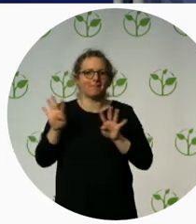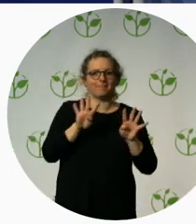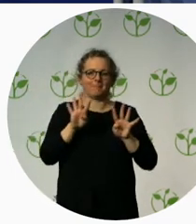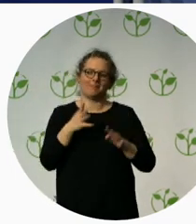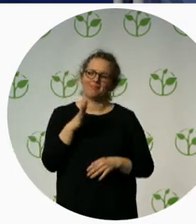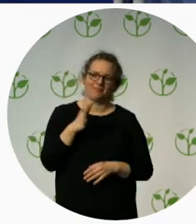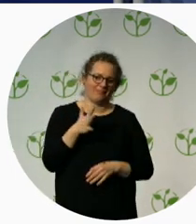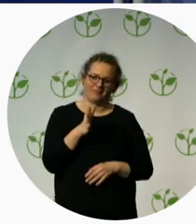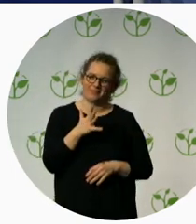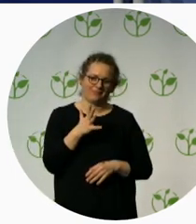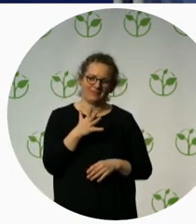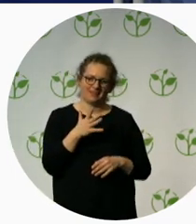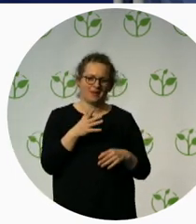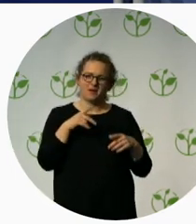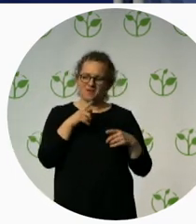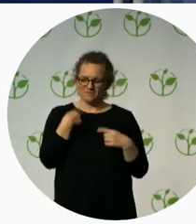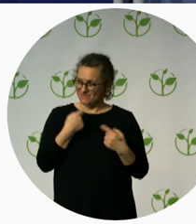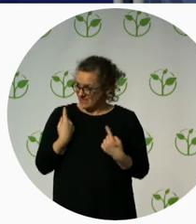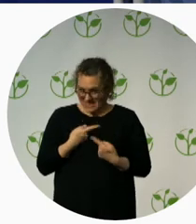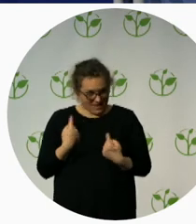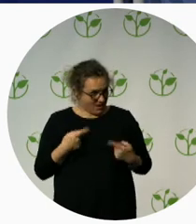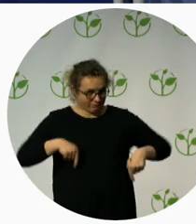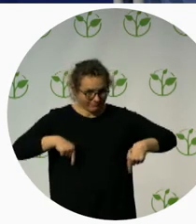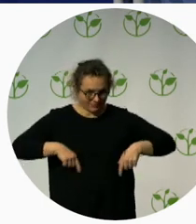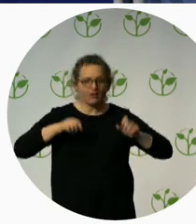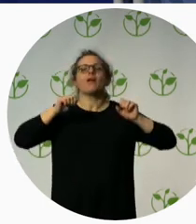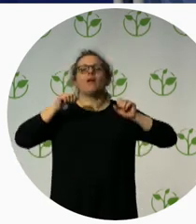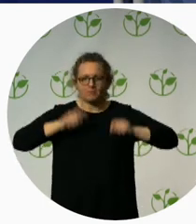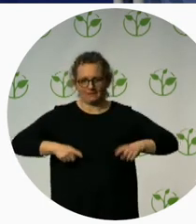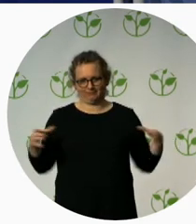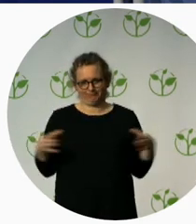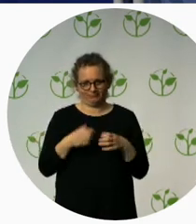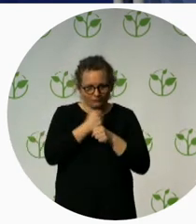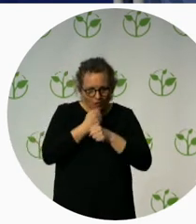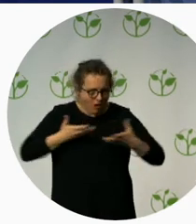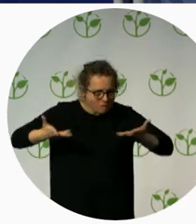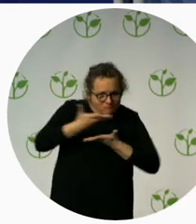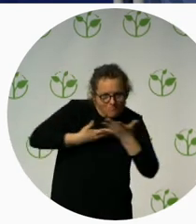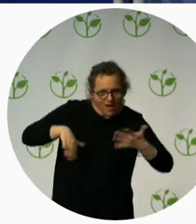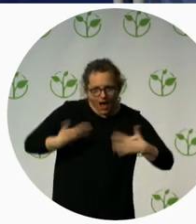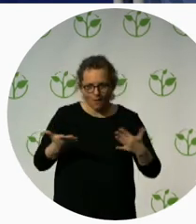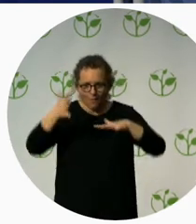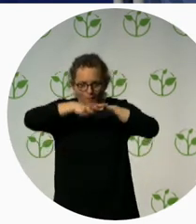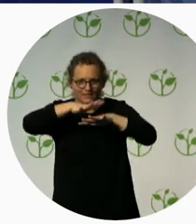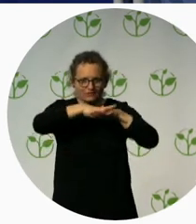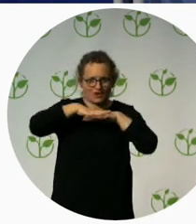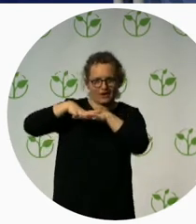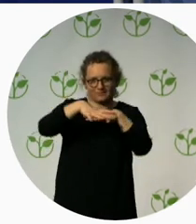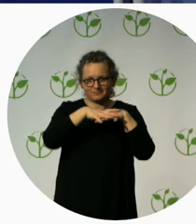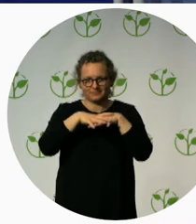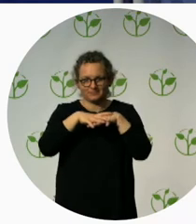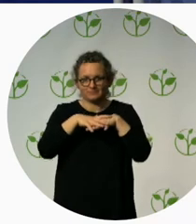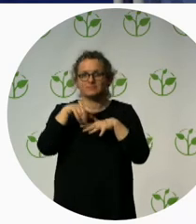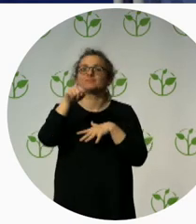symphony to get people to work together. And what is music after all? It's vibrations.